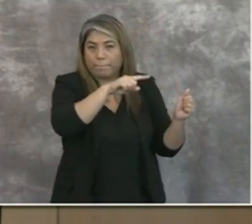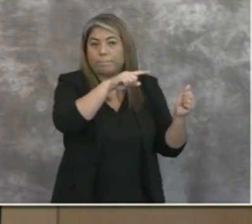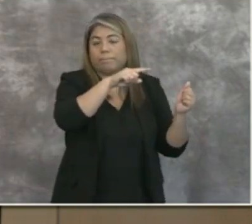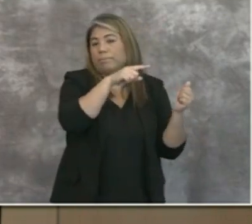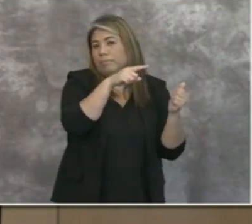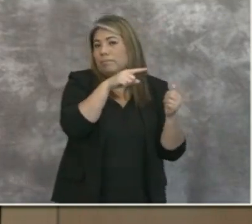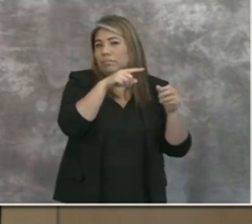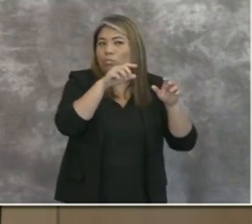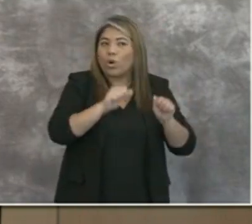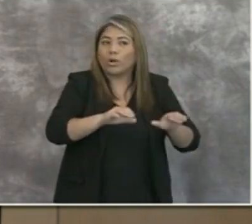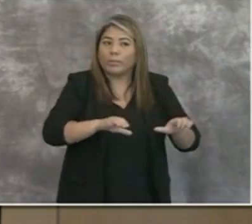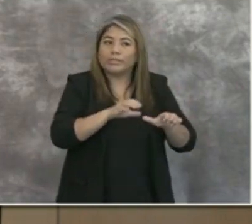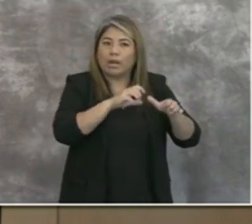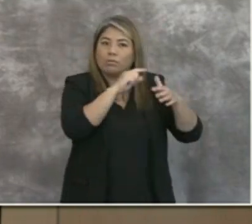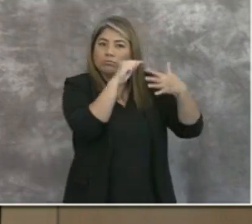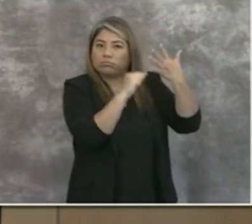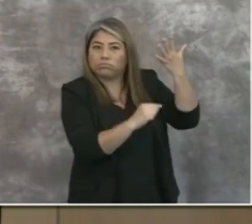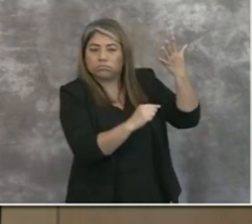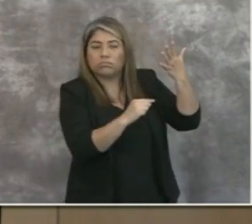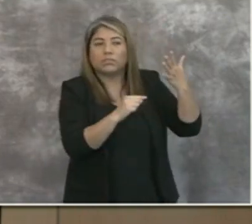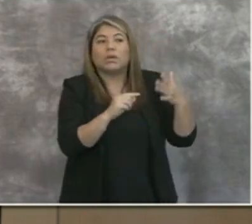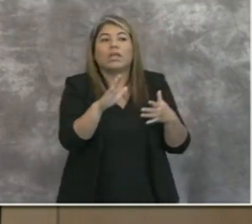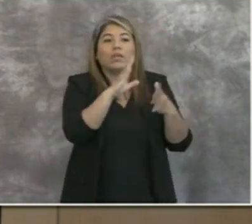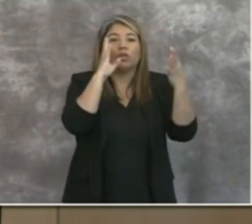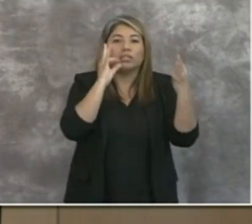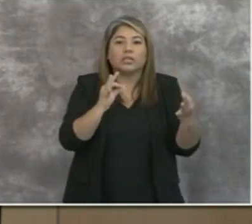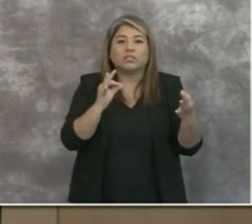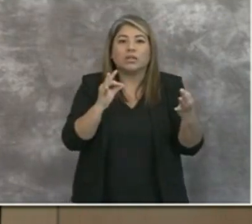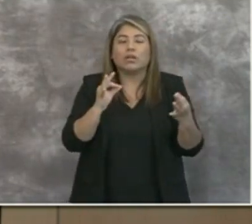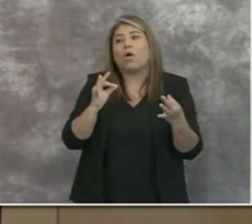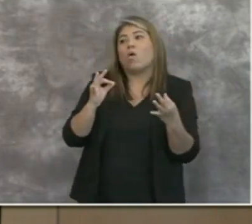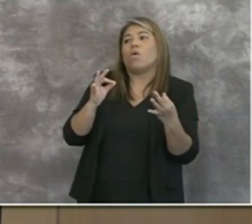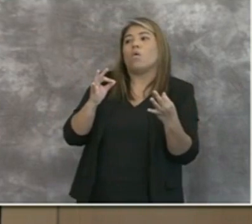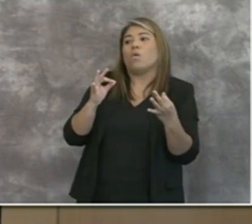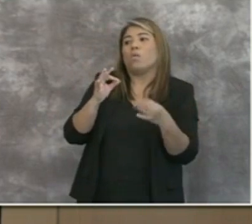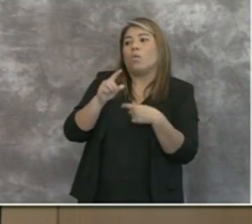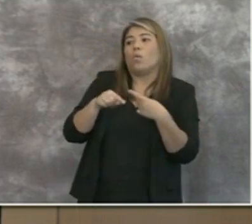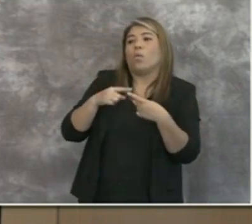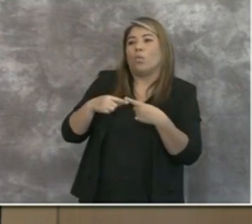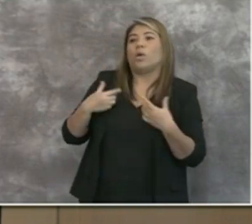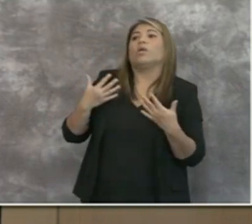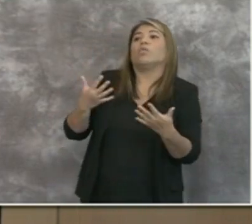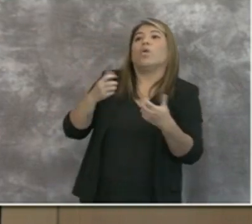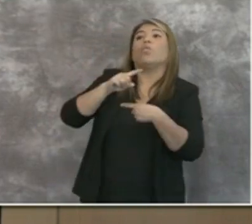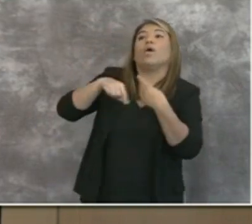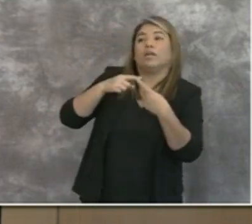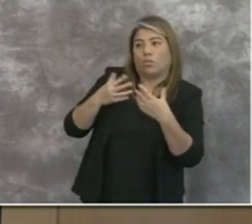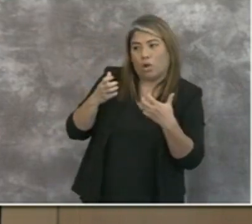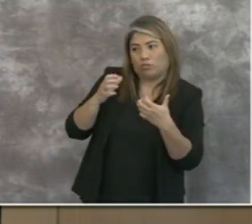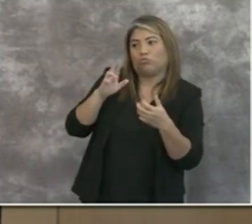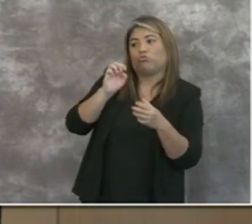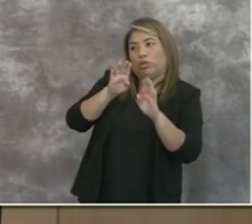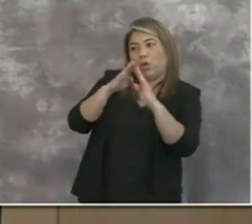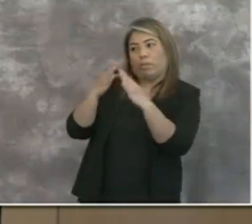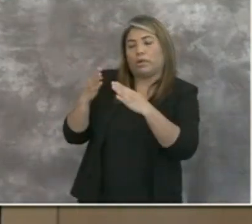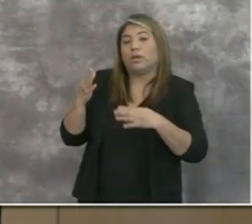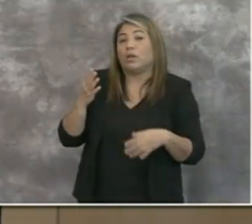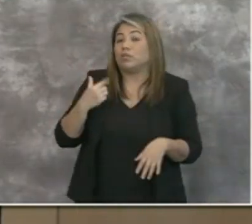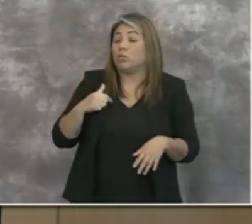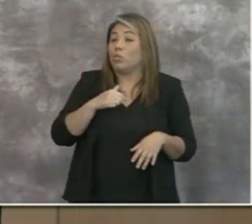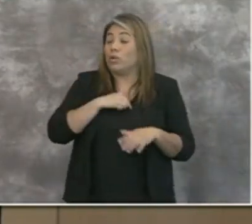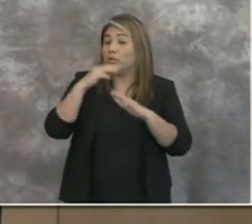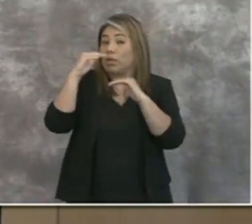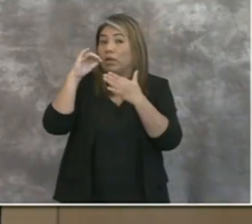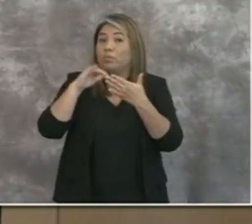what could be done, and their decision was when they wanted to reopen. So we are